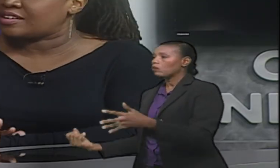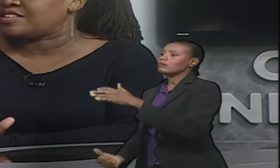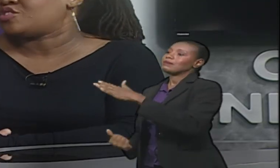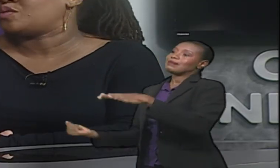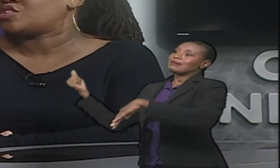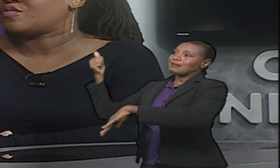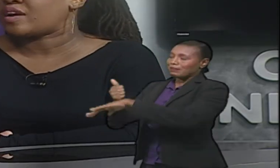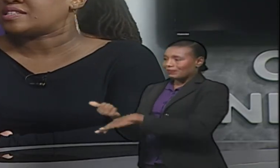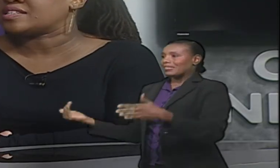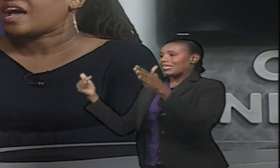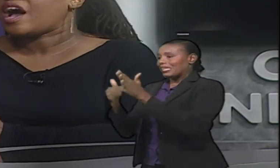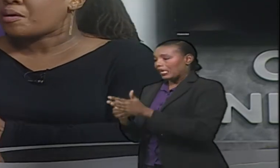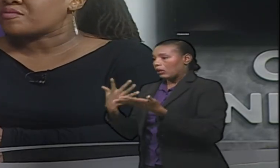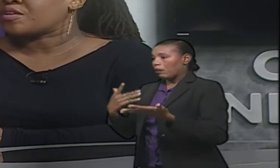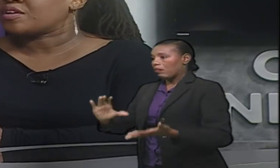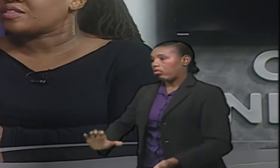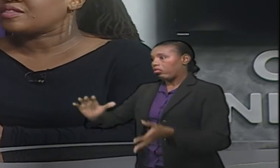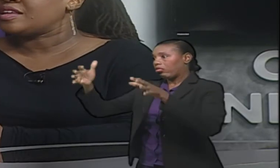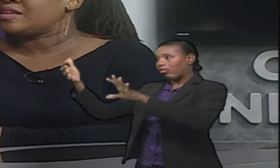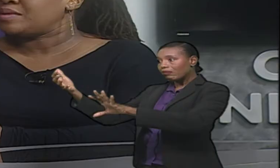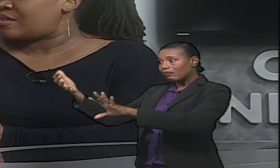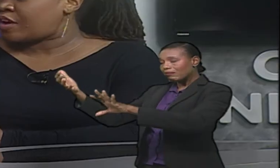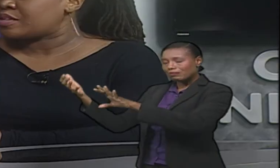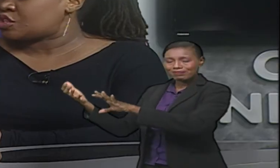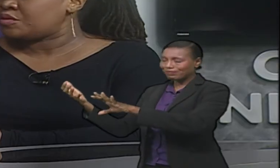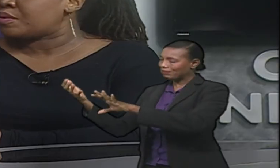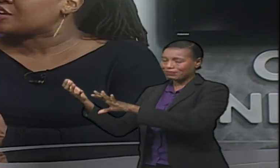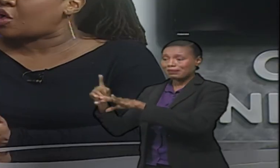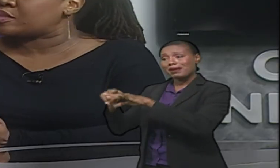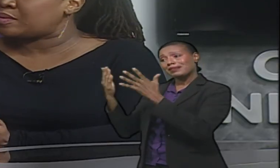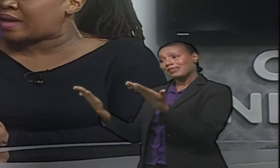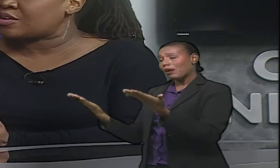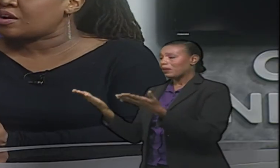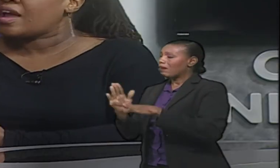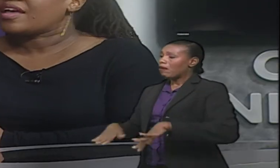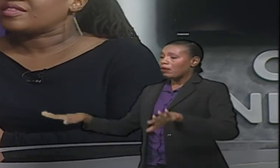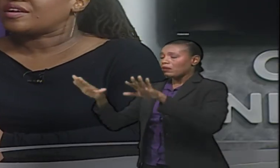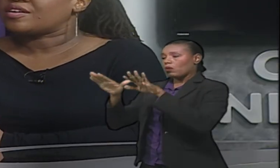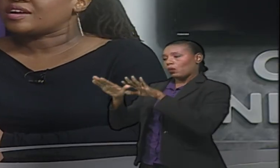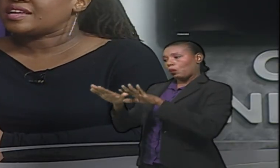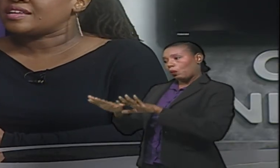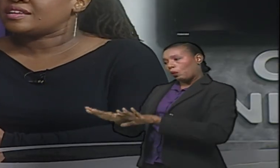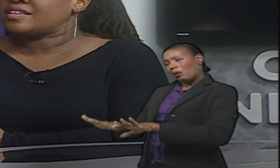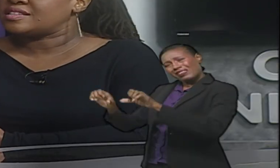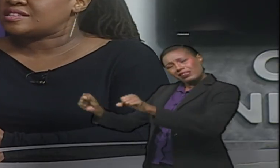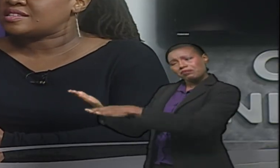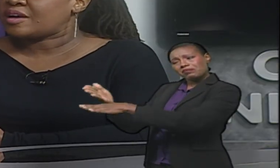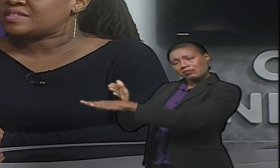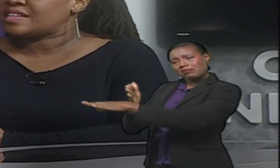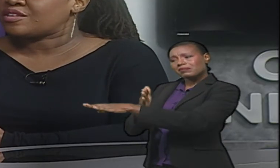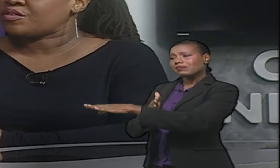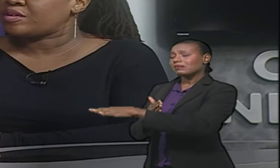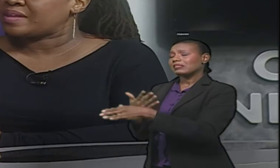not starting in a situation of crisis. However, the media environment is good, but it could always be better. There is,